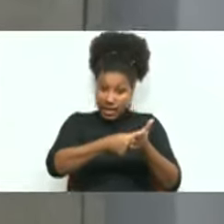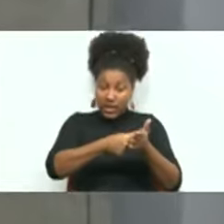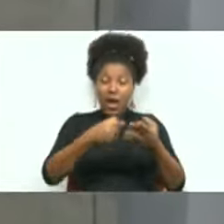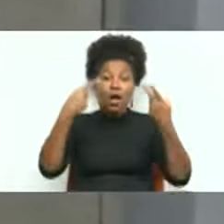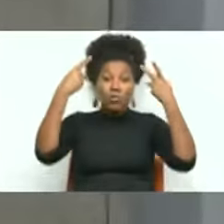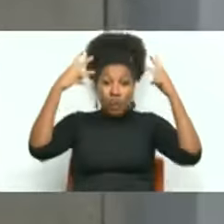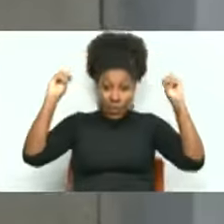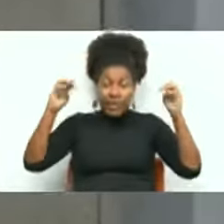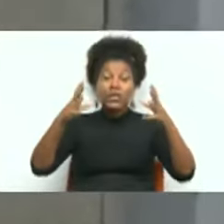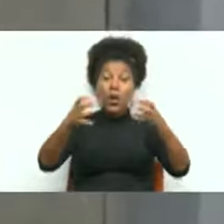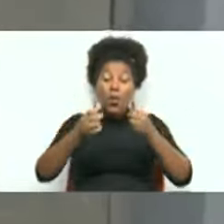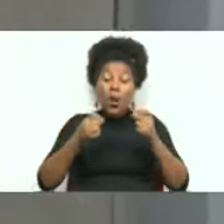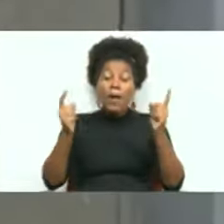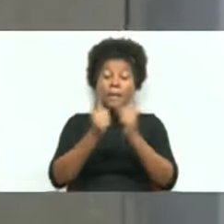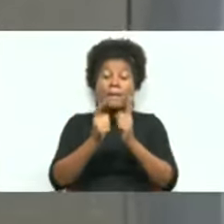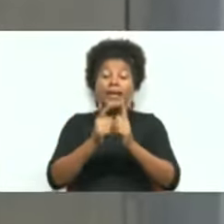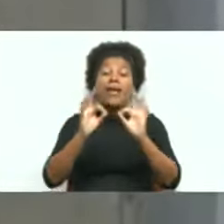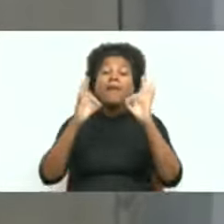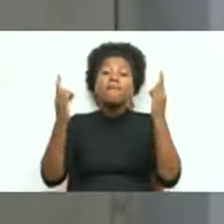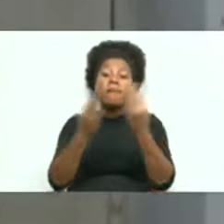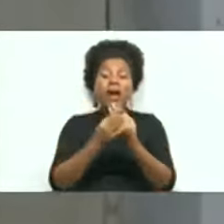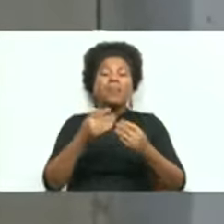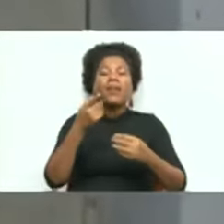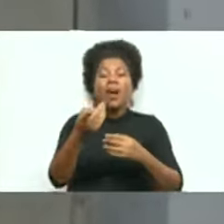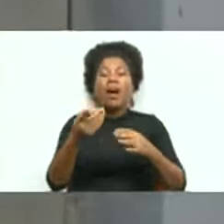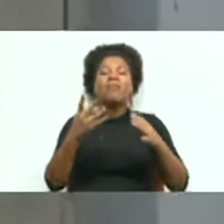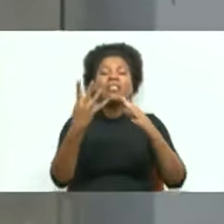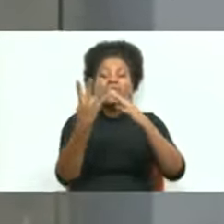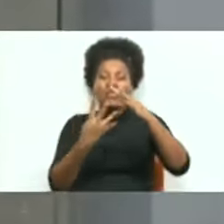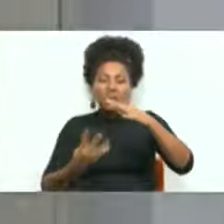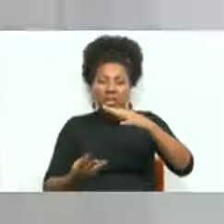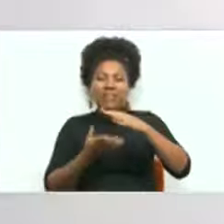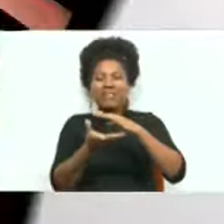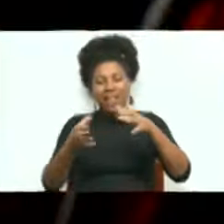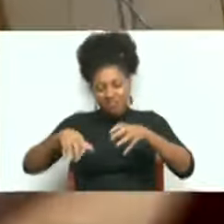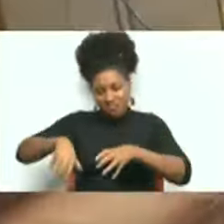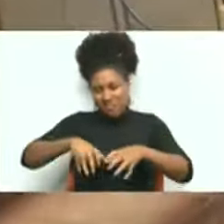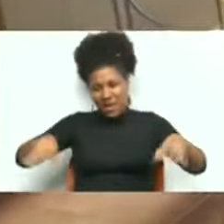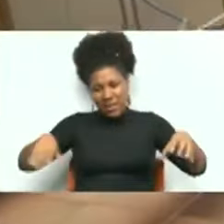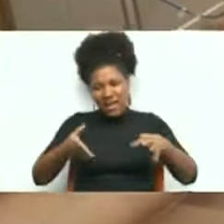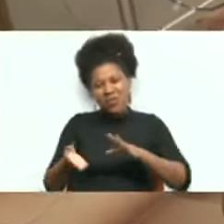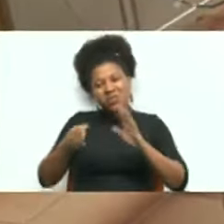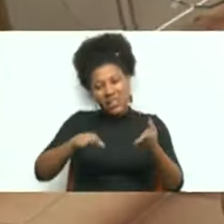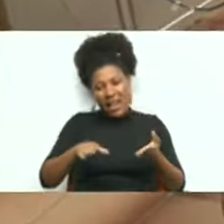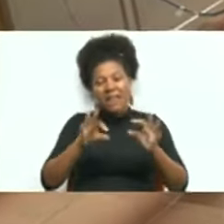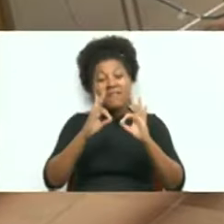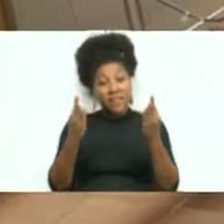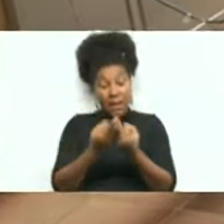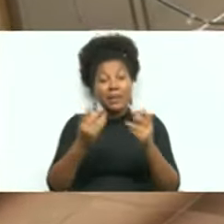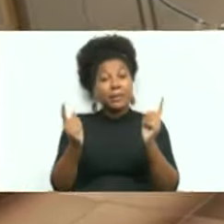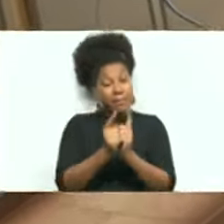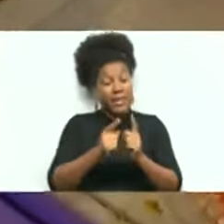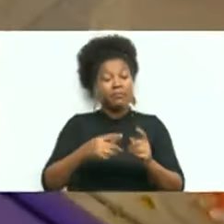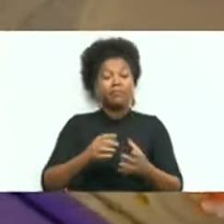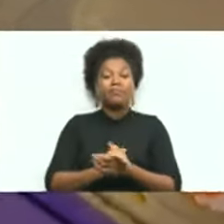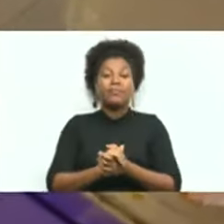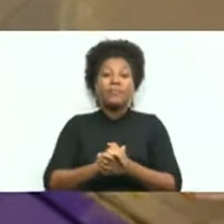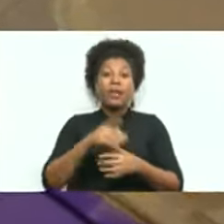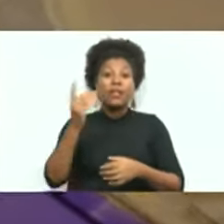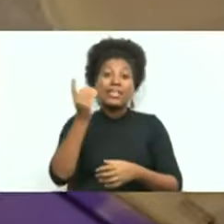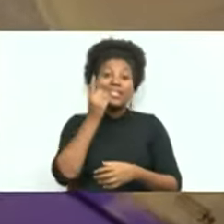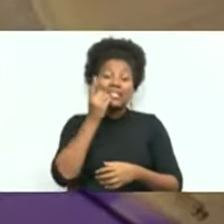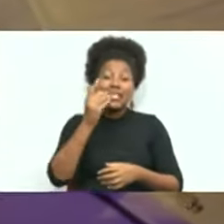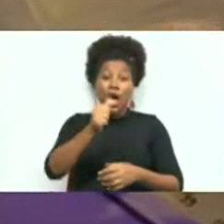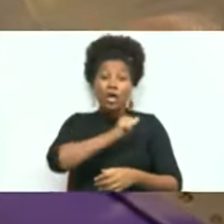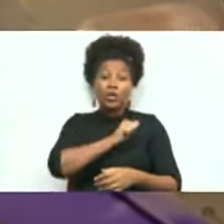is open to meeting with relatives of the deceased LMCS divers. With more than five reports made to the police, the Dental Association